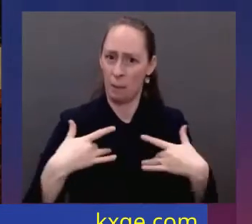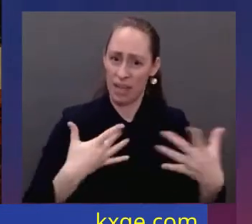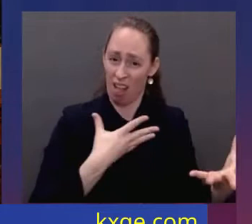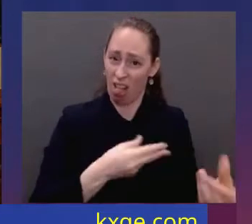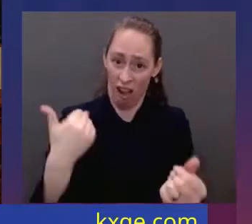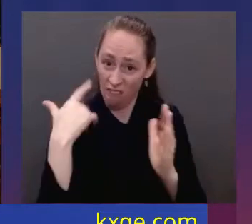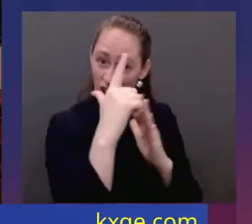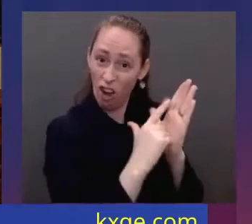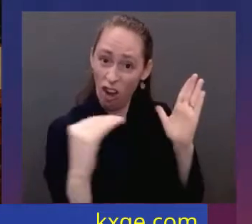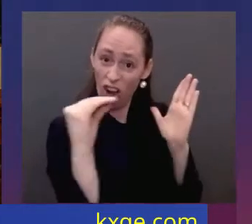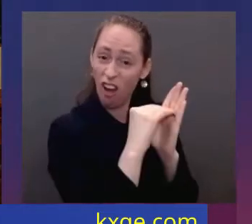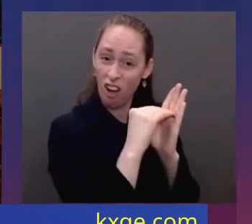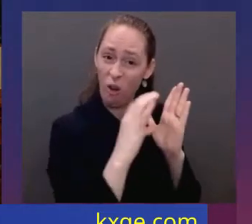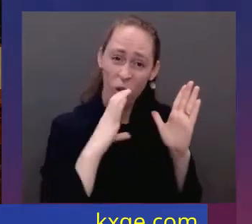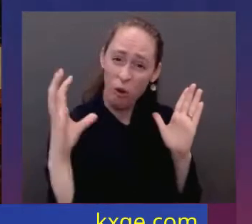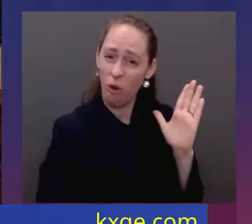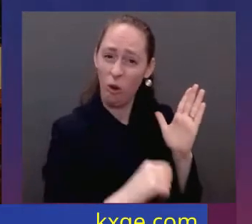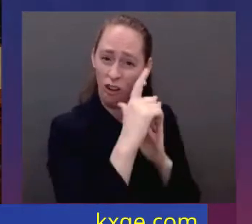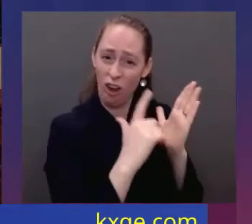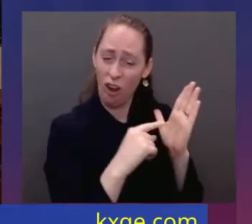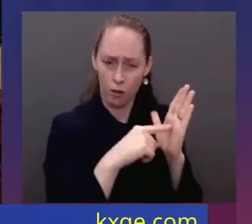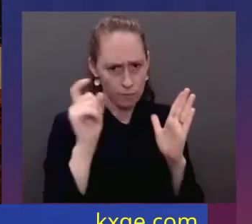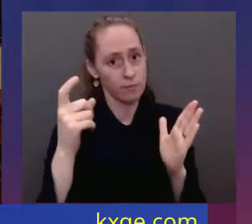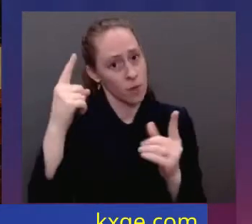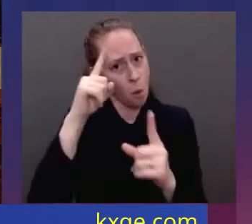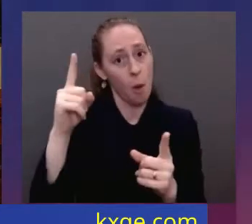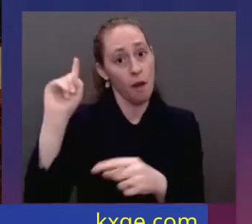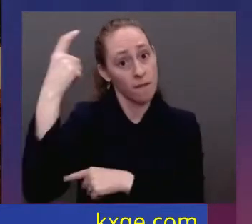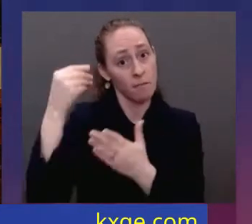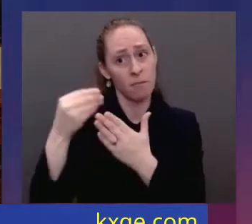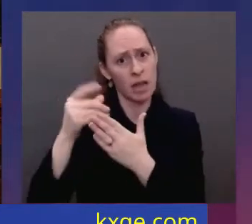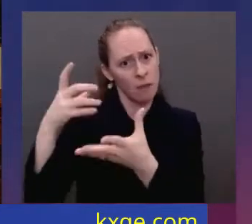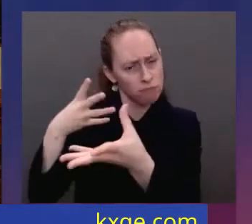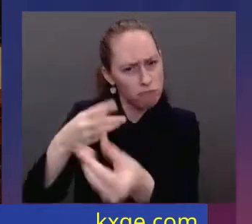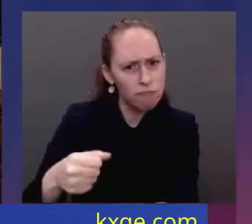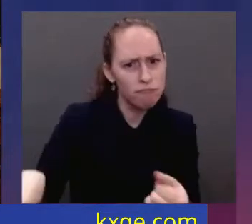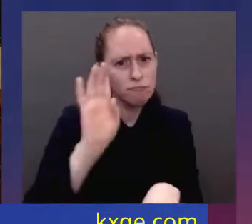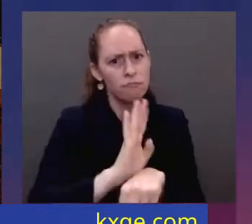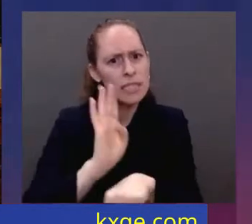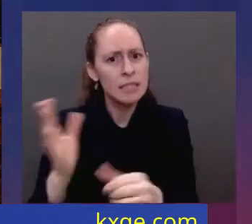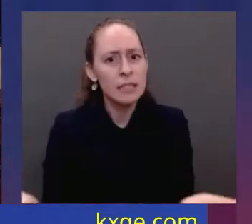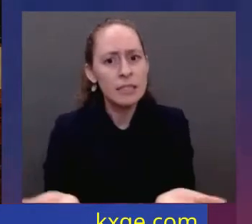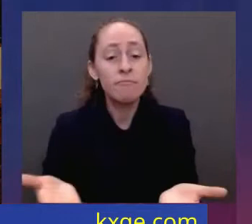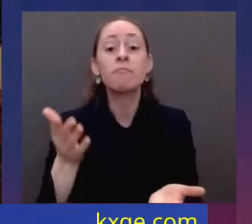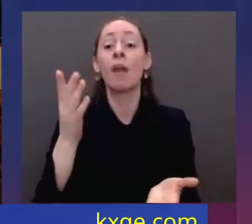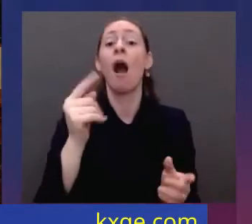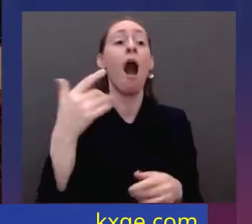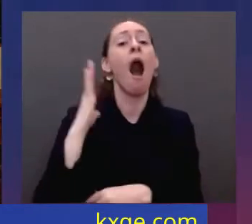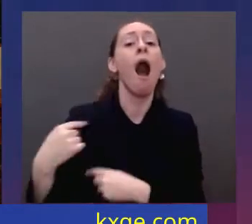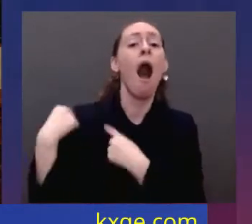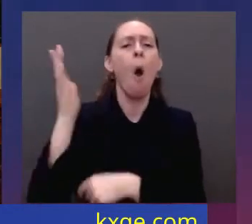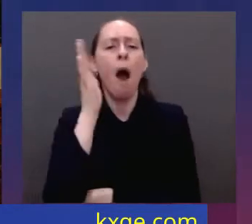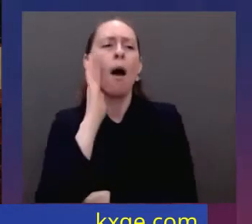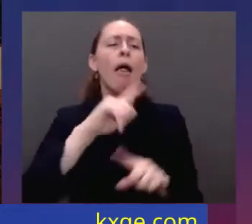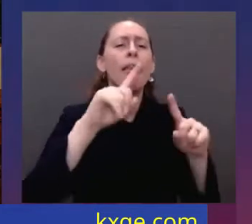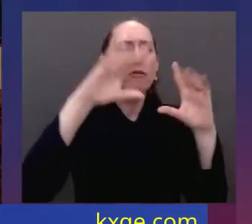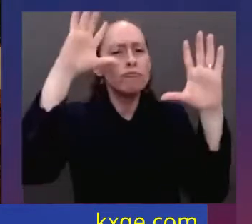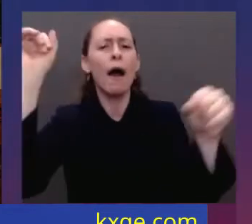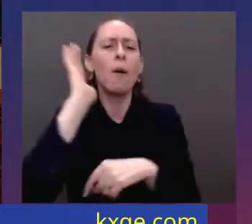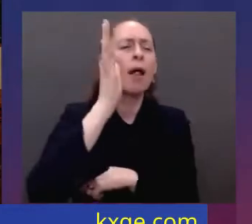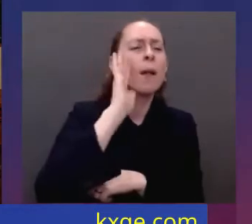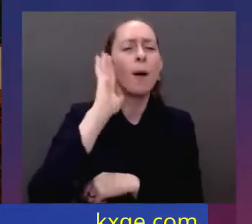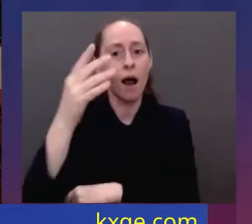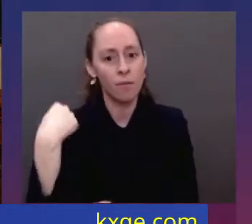American jobs and businesses. Every administration, Democrat and Republican, says they'll do it. But we're actually doing it. We'll buy America to make sure